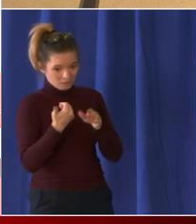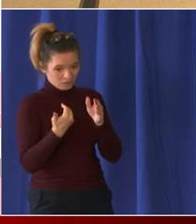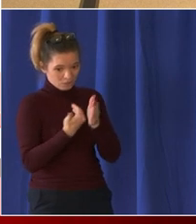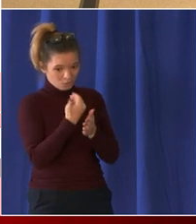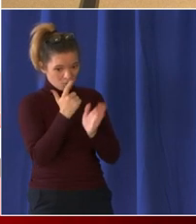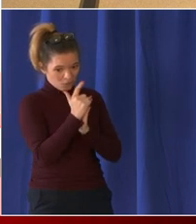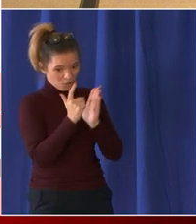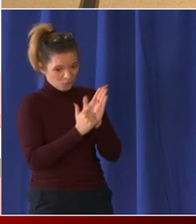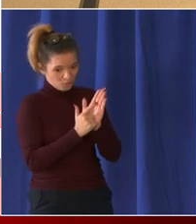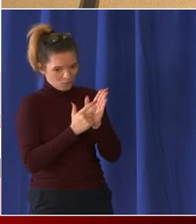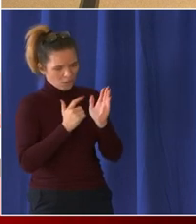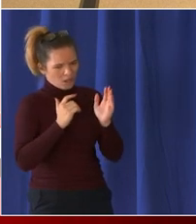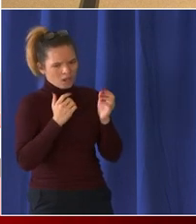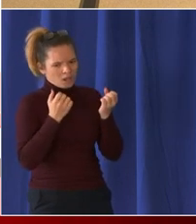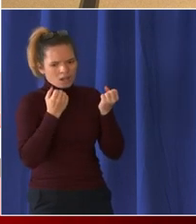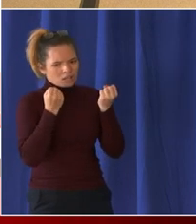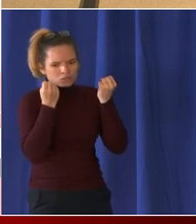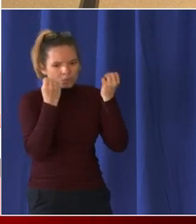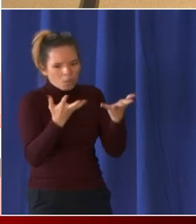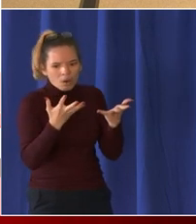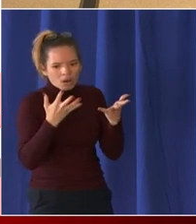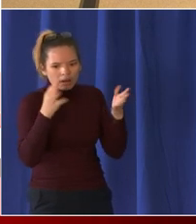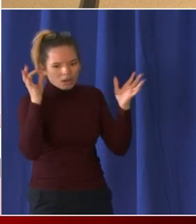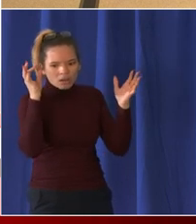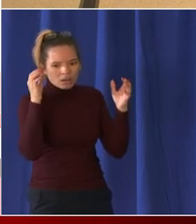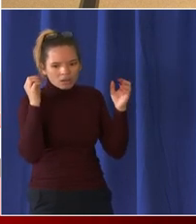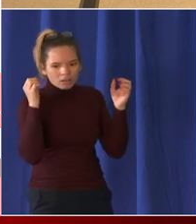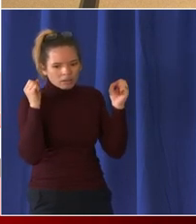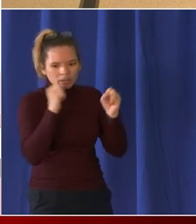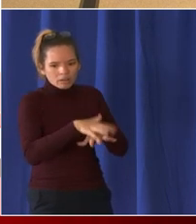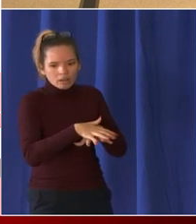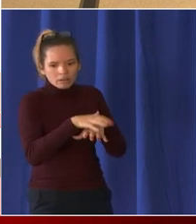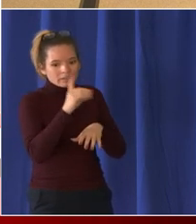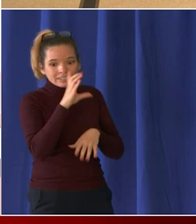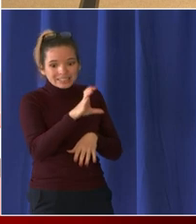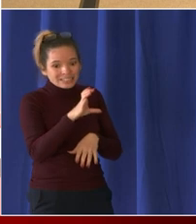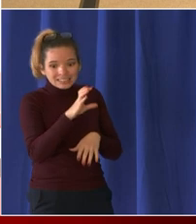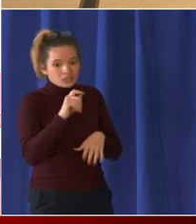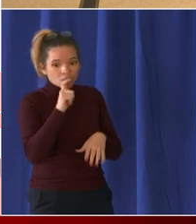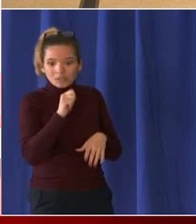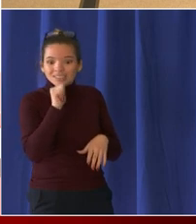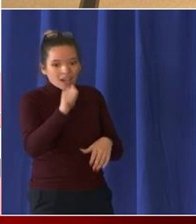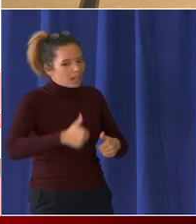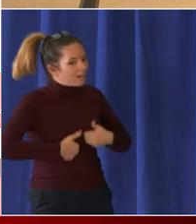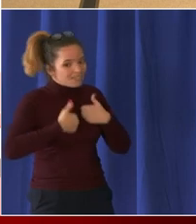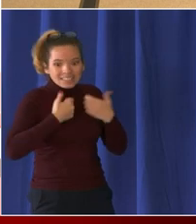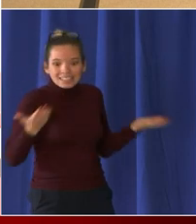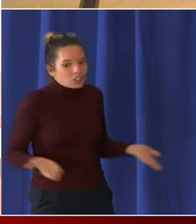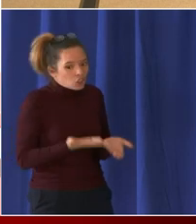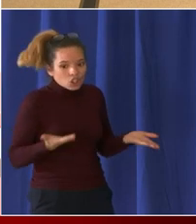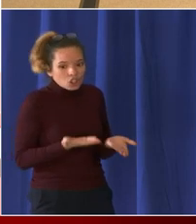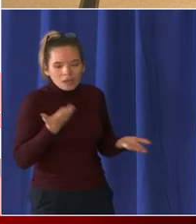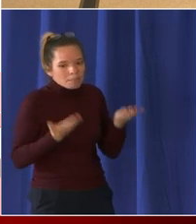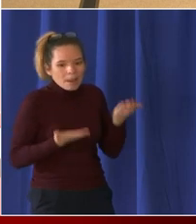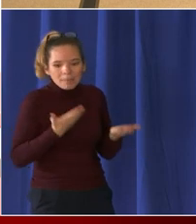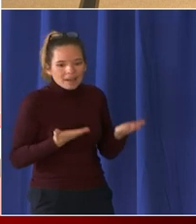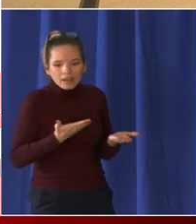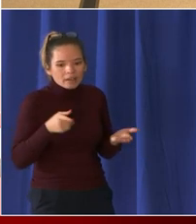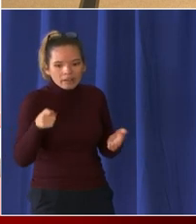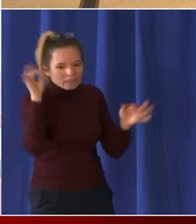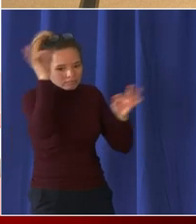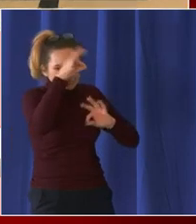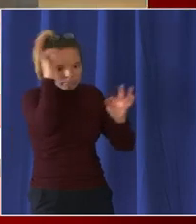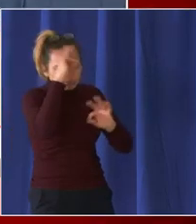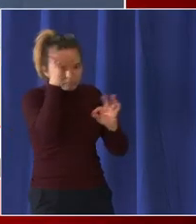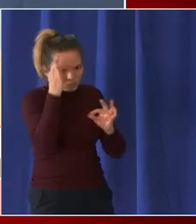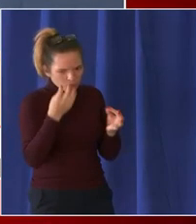lots of people come in from outside of dc to dine in the city and might not know anything about what's happening here might not be